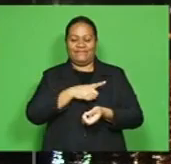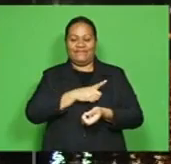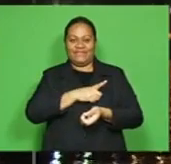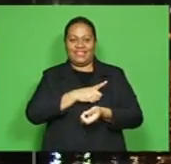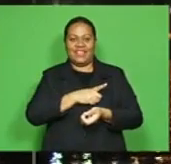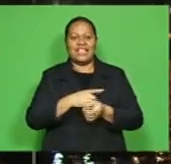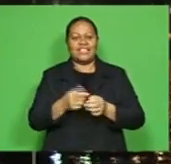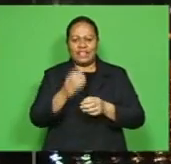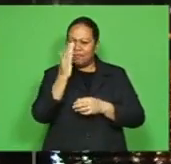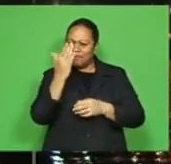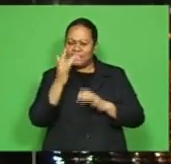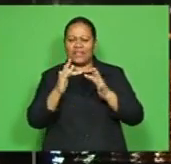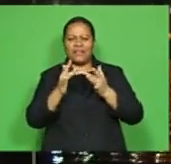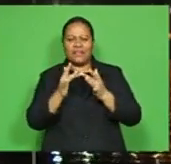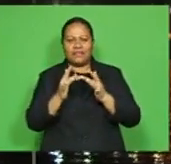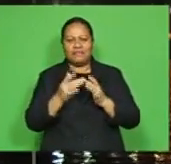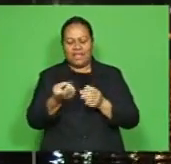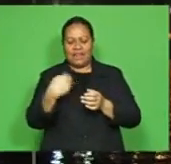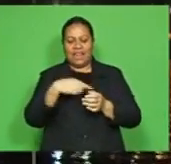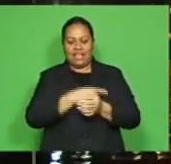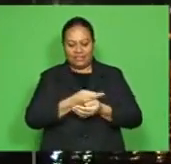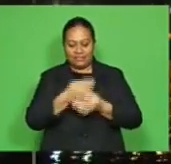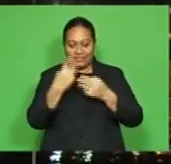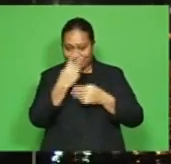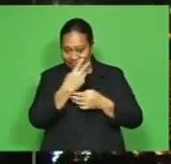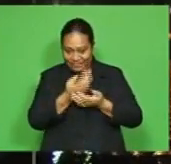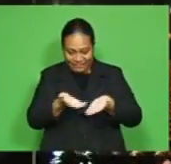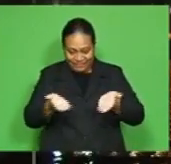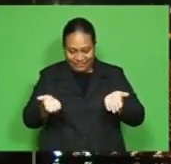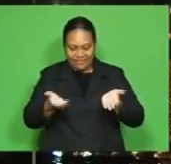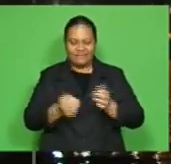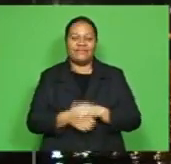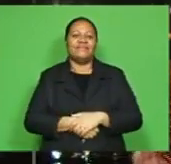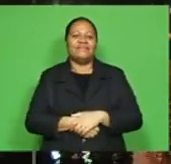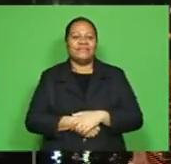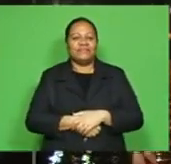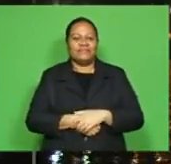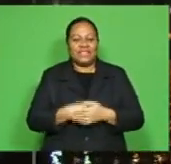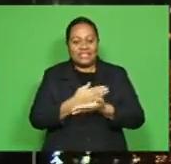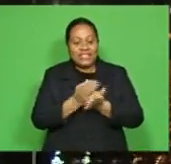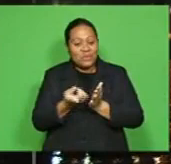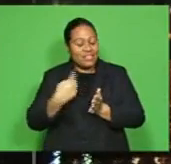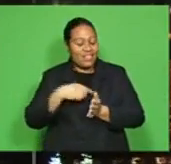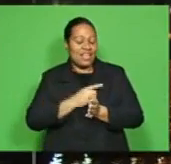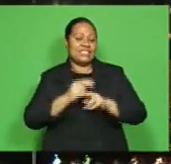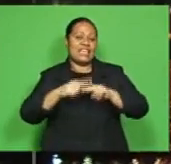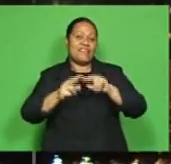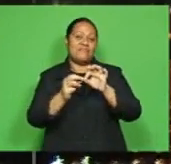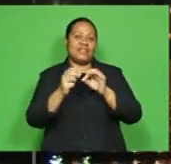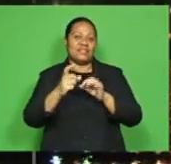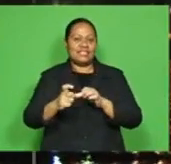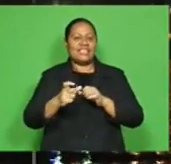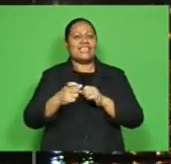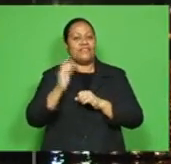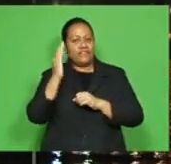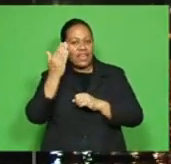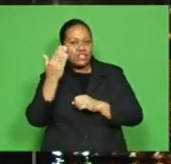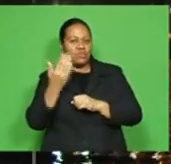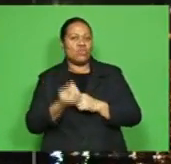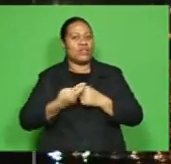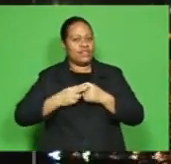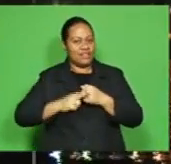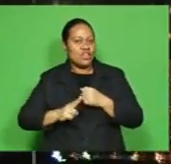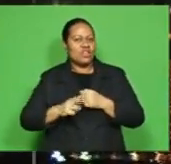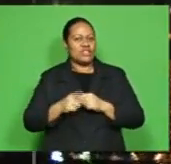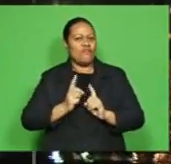and videos on email, fbcnews at fbc.com.fj. Share it with us on our Facebook page, FBC News. And you can